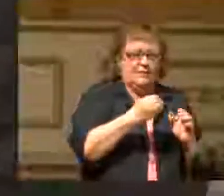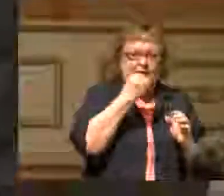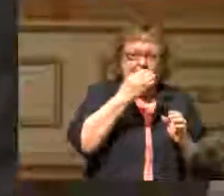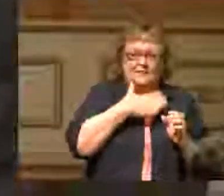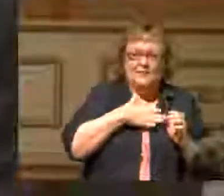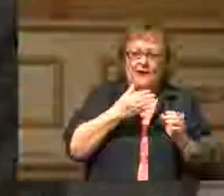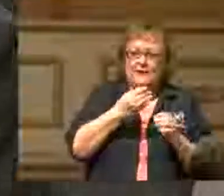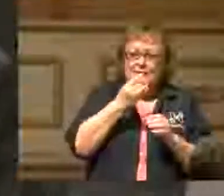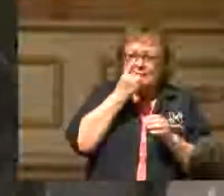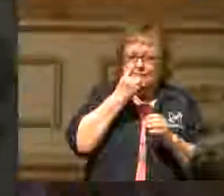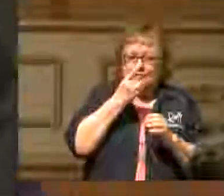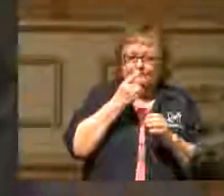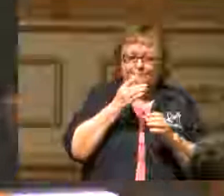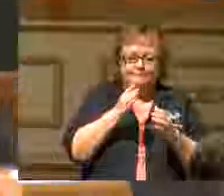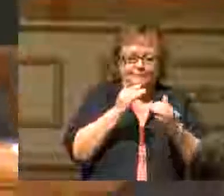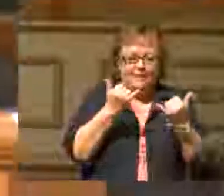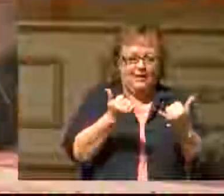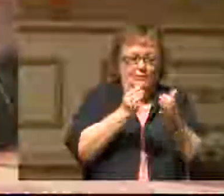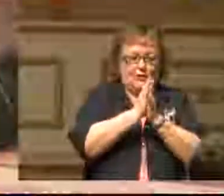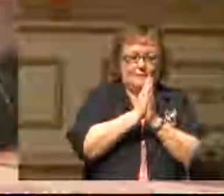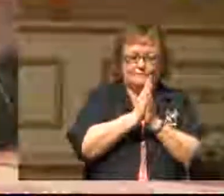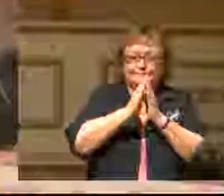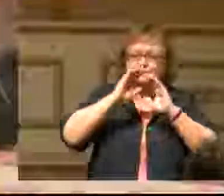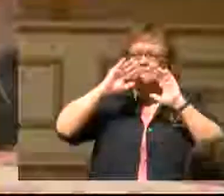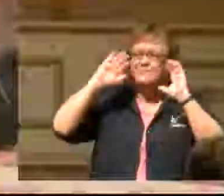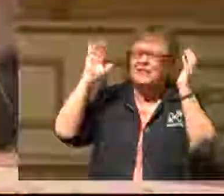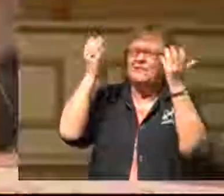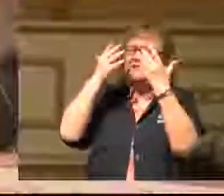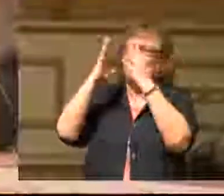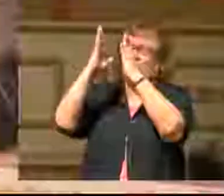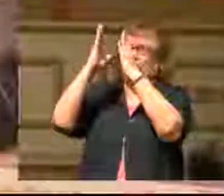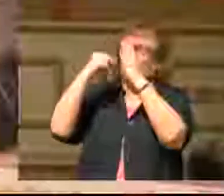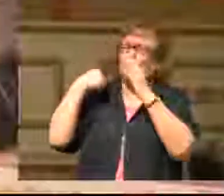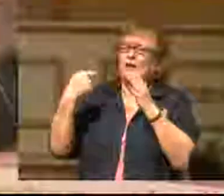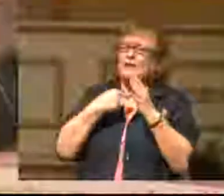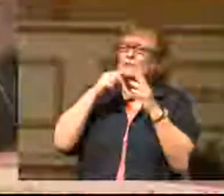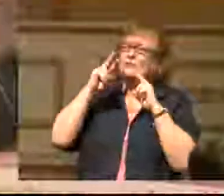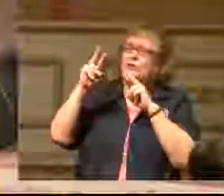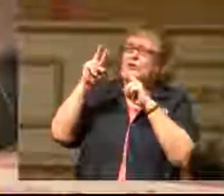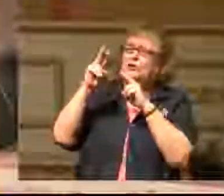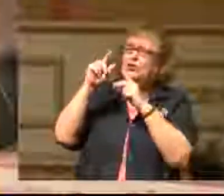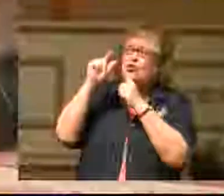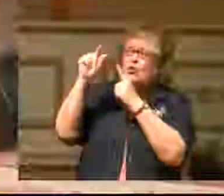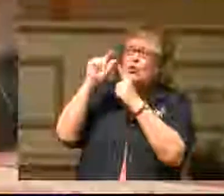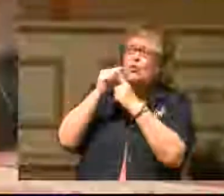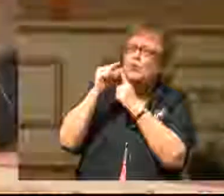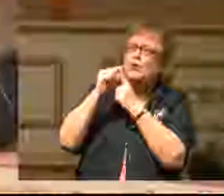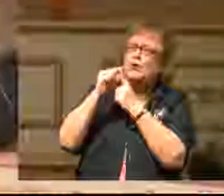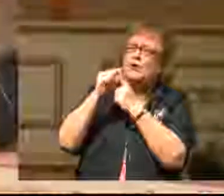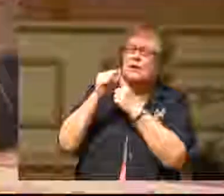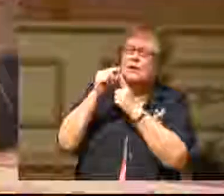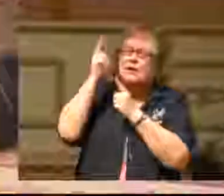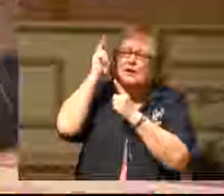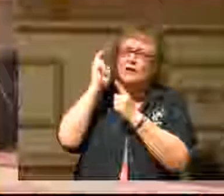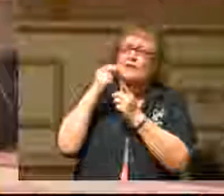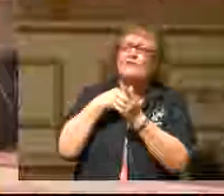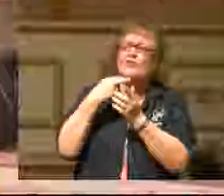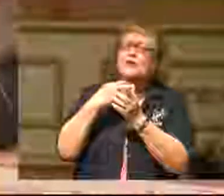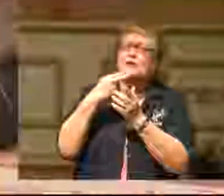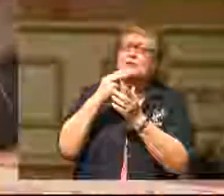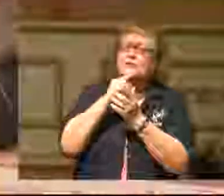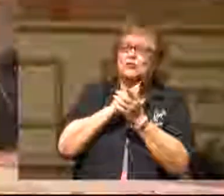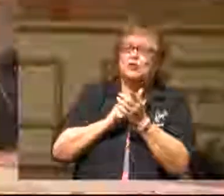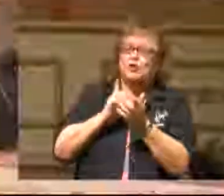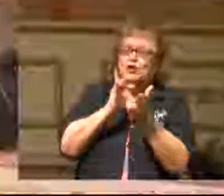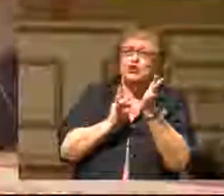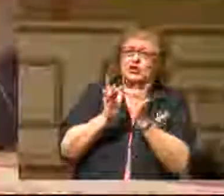Heavenly Father, thank you so much that we can look into your holy word and hear the voice of the Lord Jesus recorded for us.